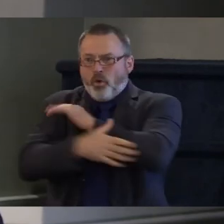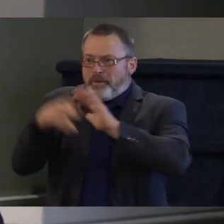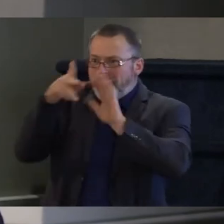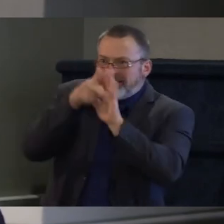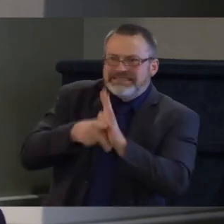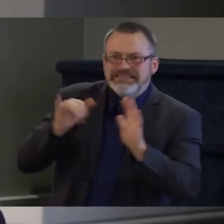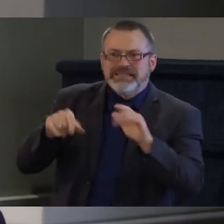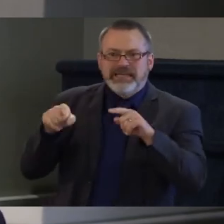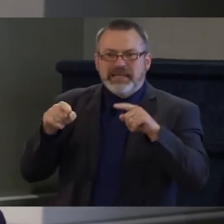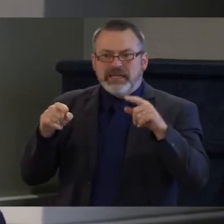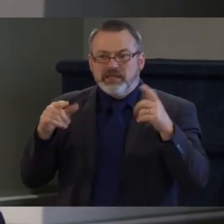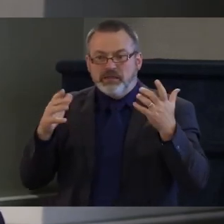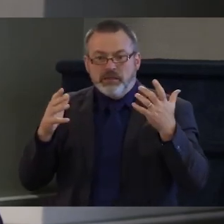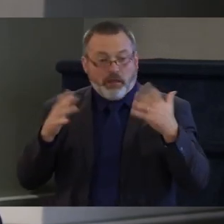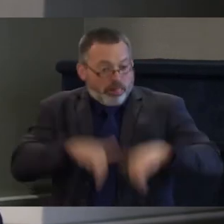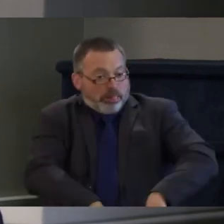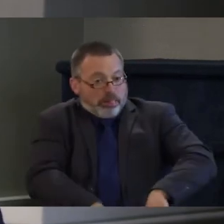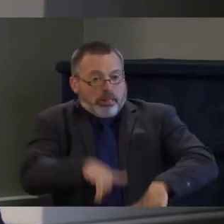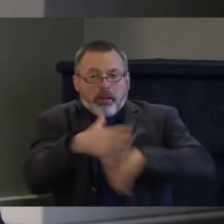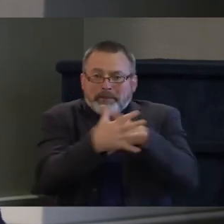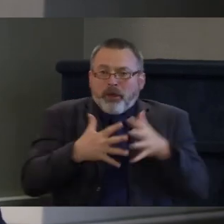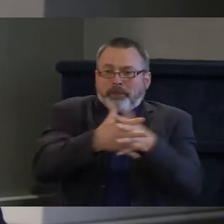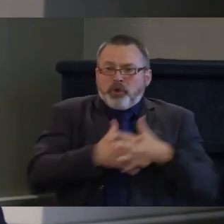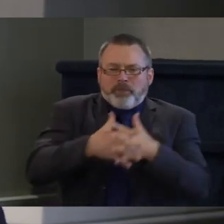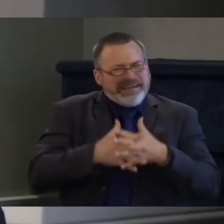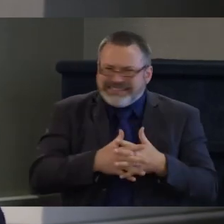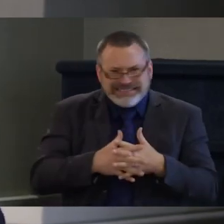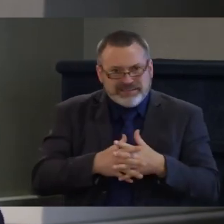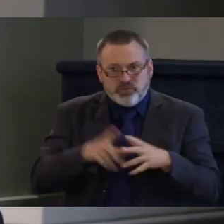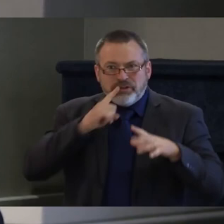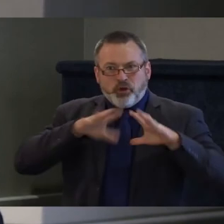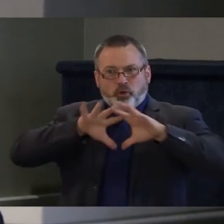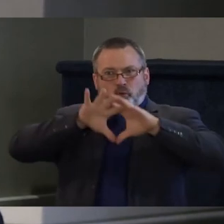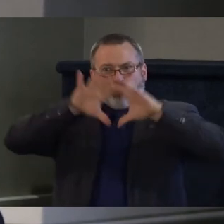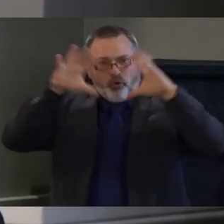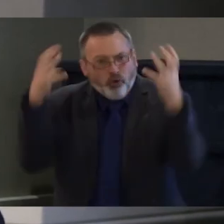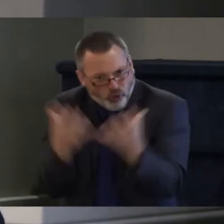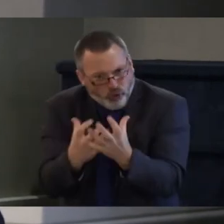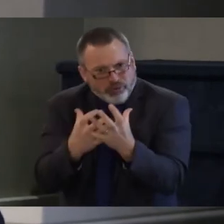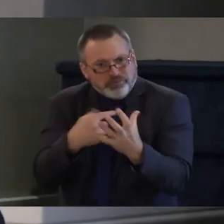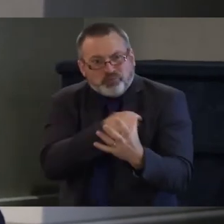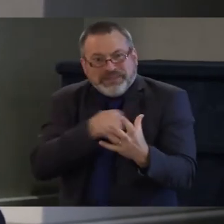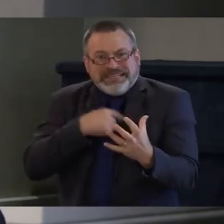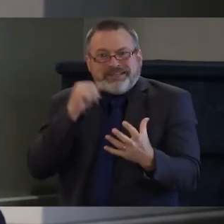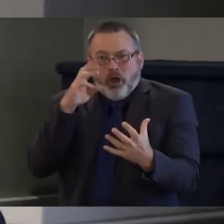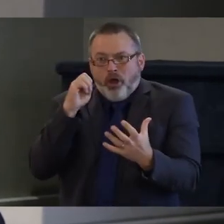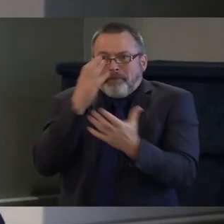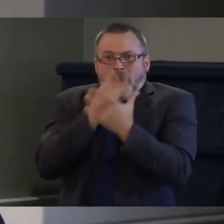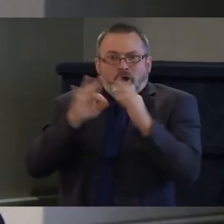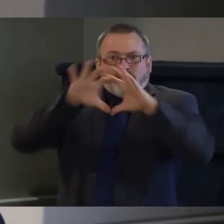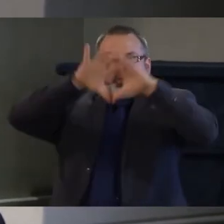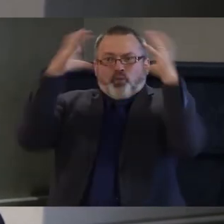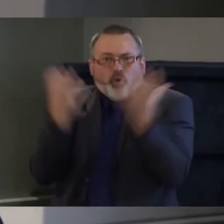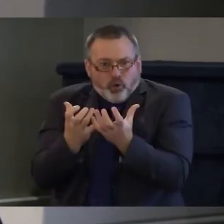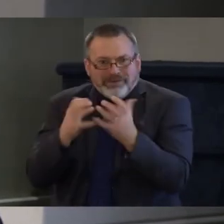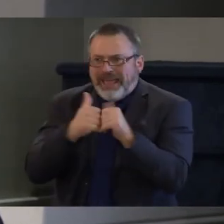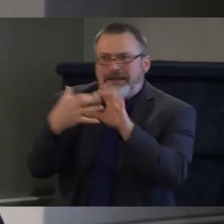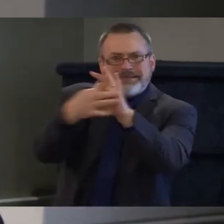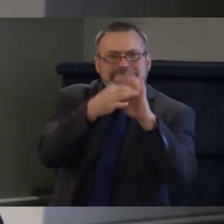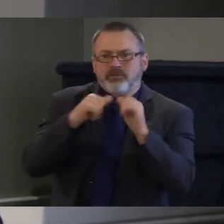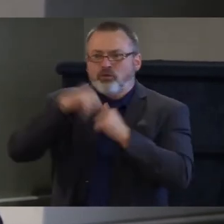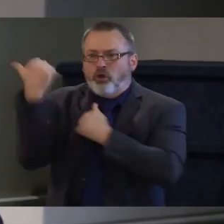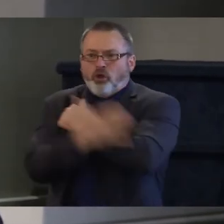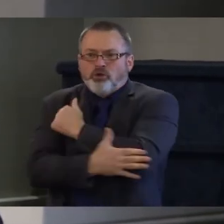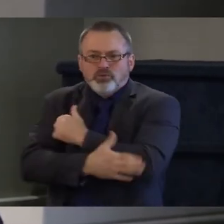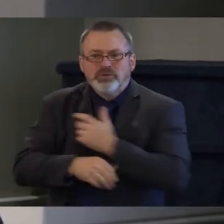extremely hard for us to fight for them abroad and we know that congress has a huge role to play when it comes to strong foreign policy as i said